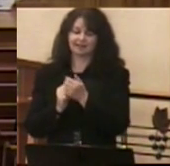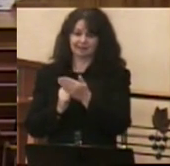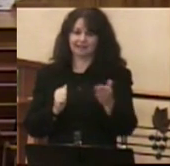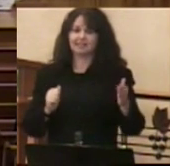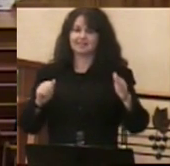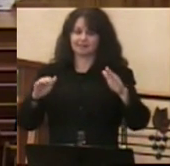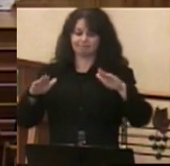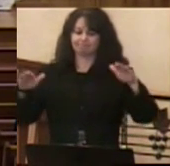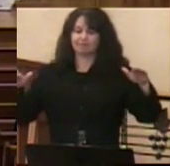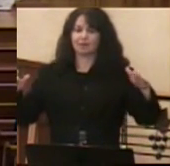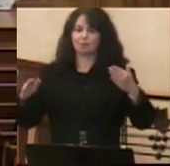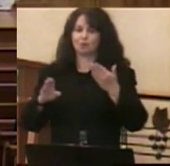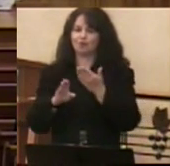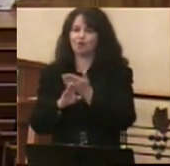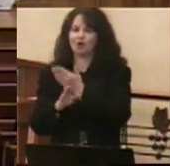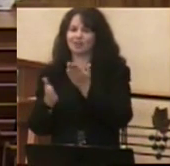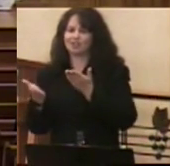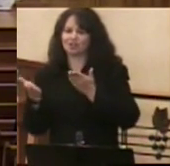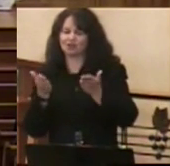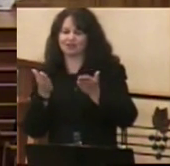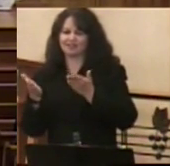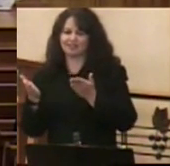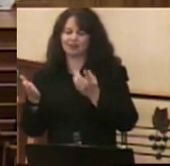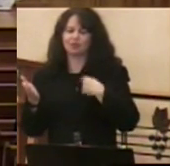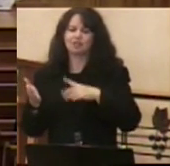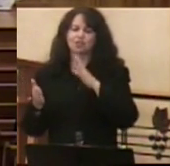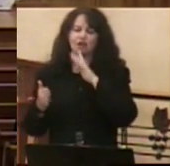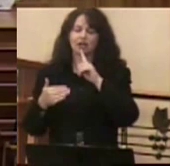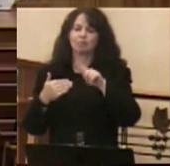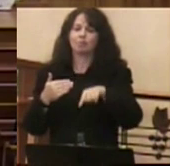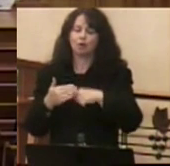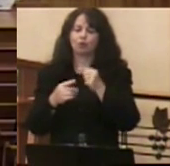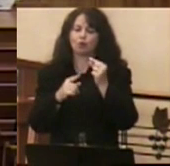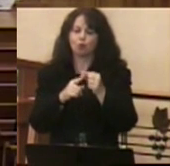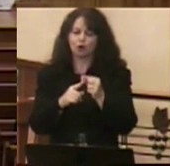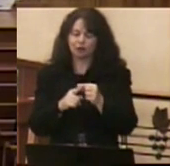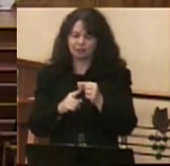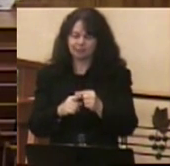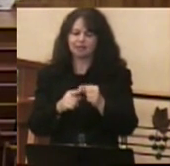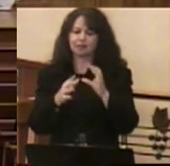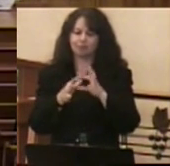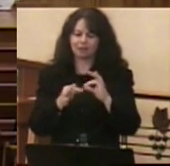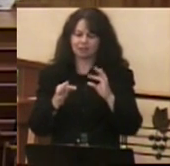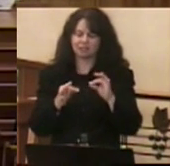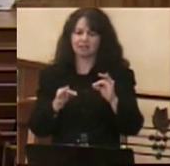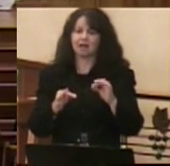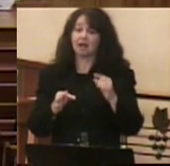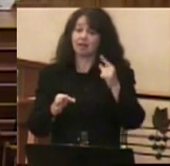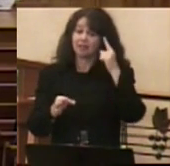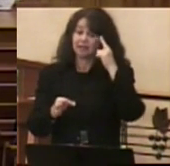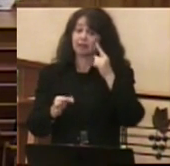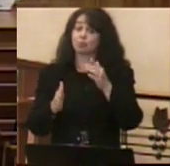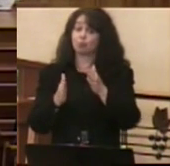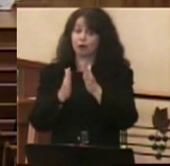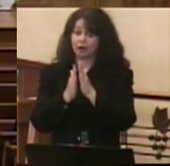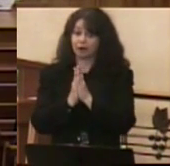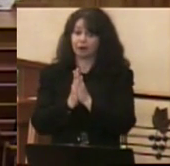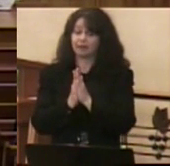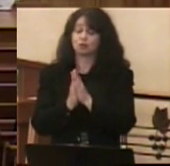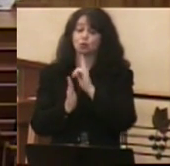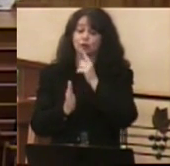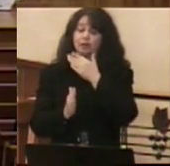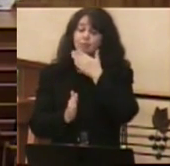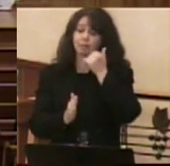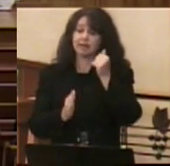story, but also for me to talk through the words of the liturgy. And it is this prayer that I think is the best gift